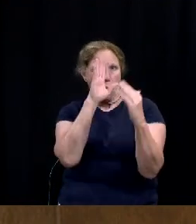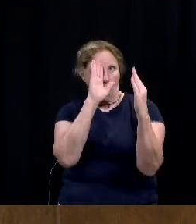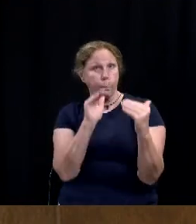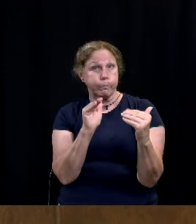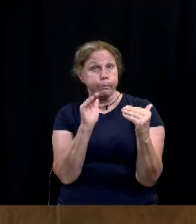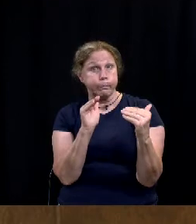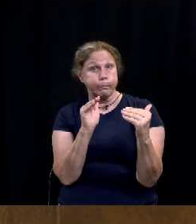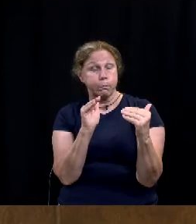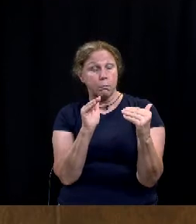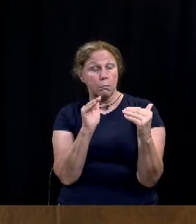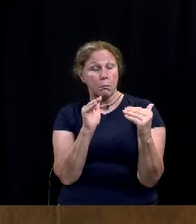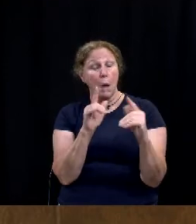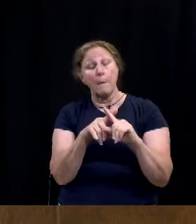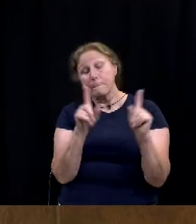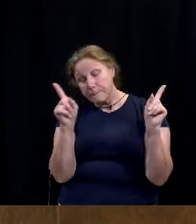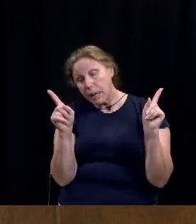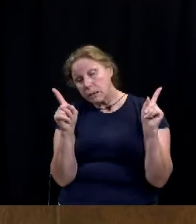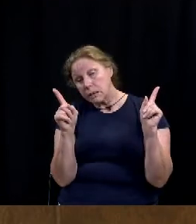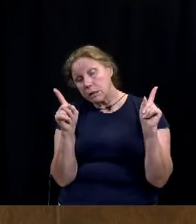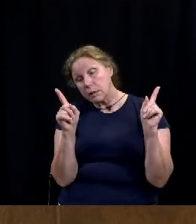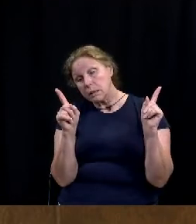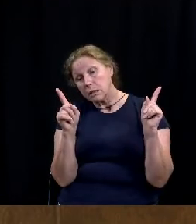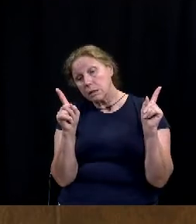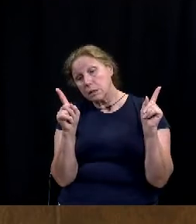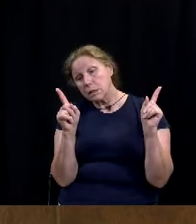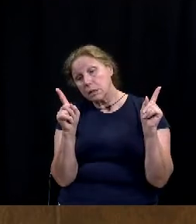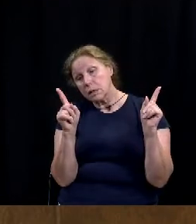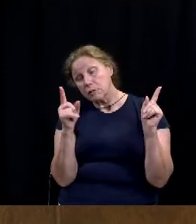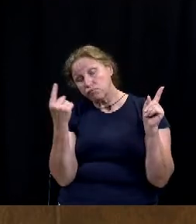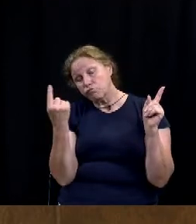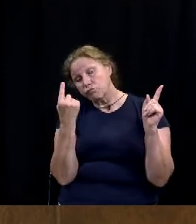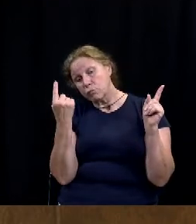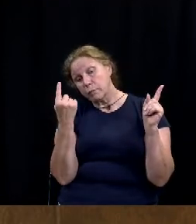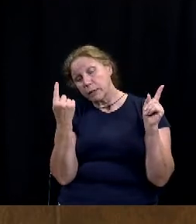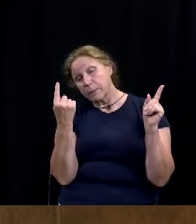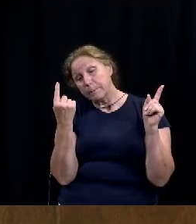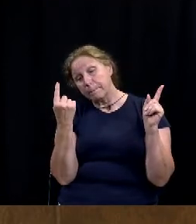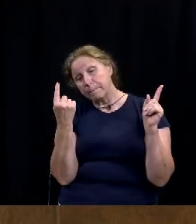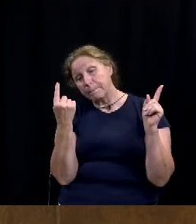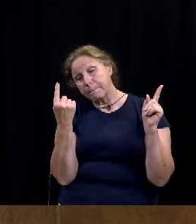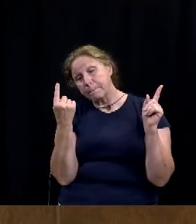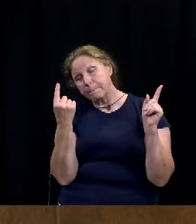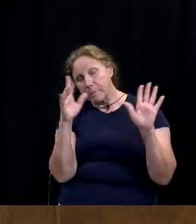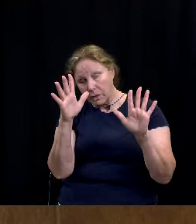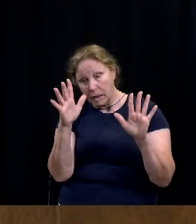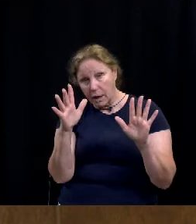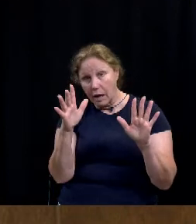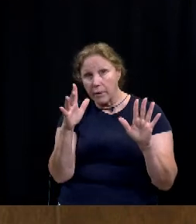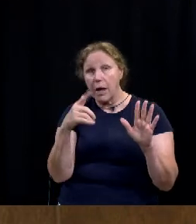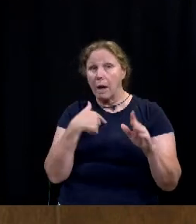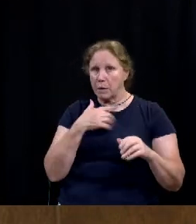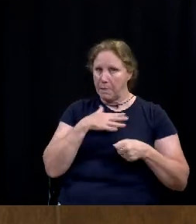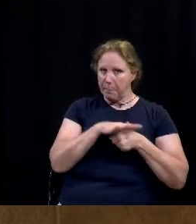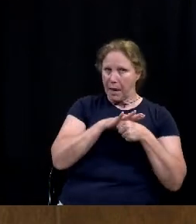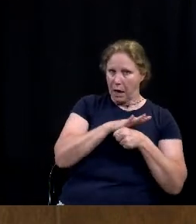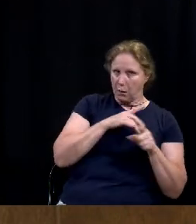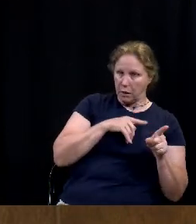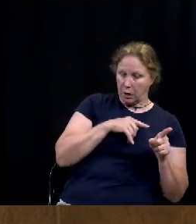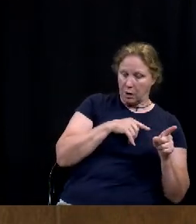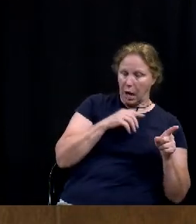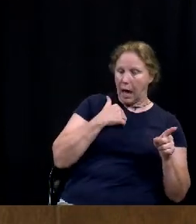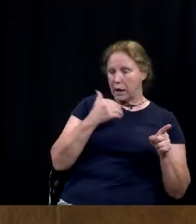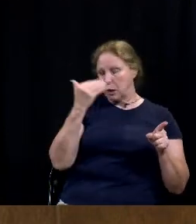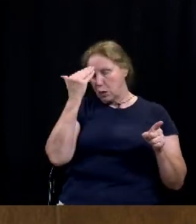um but it's something that you know i know i'm and let me just speak for district one that i am